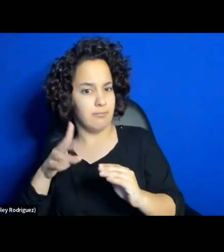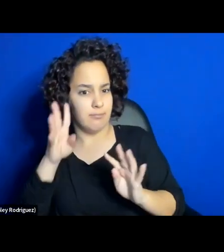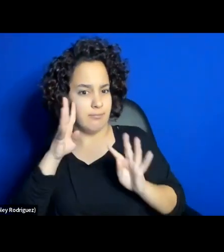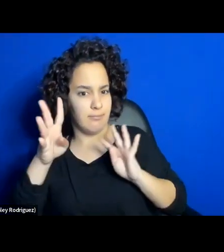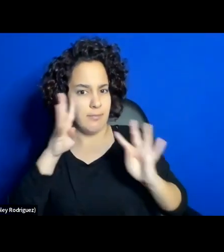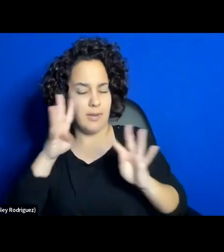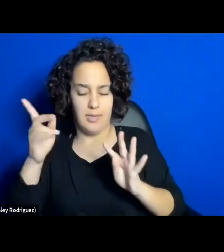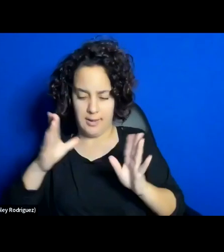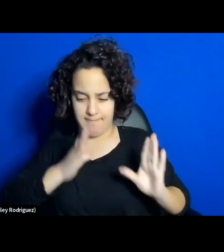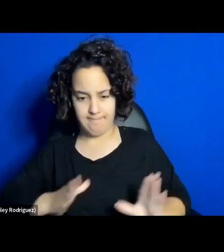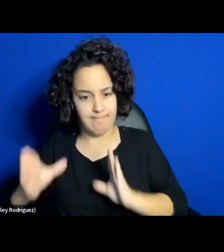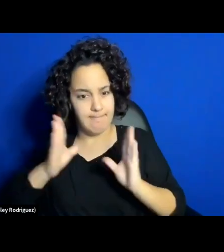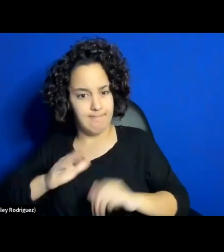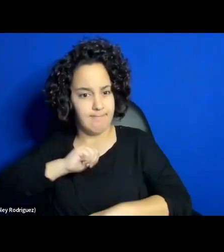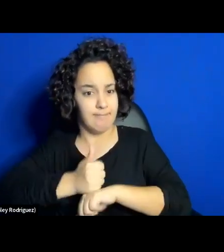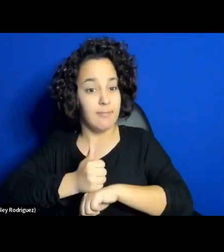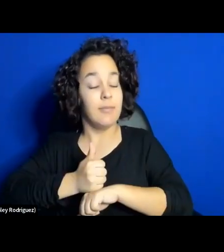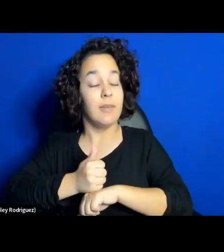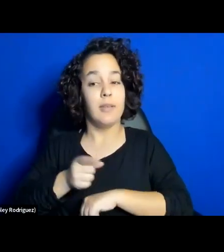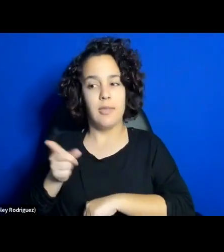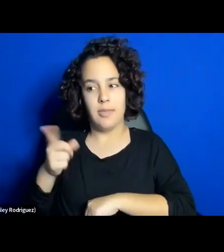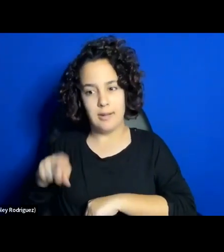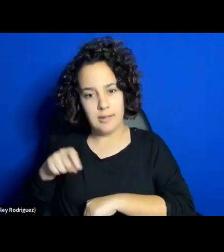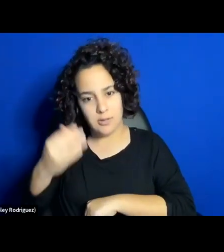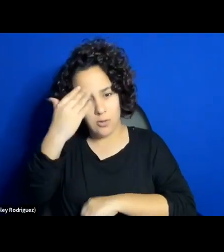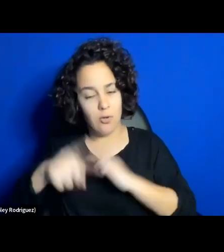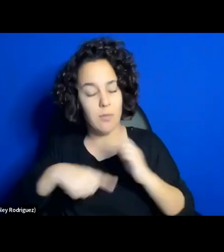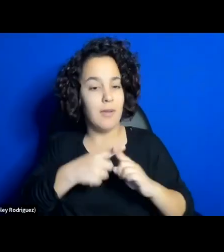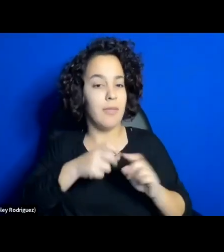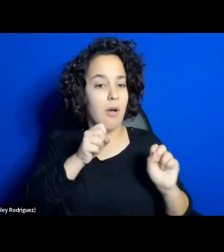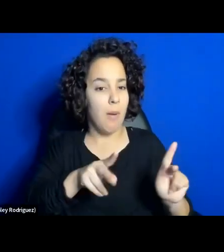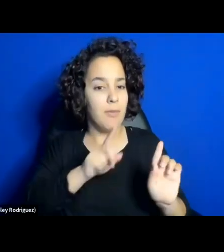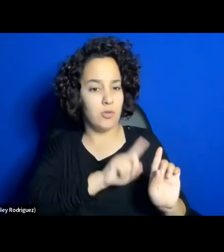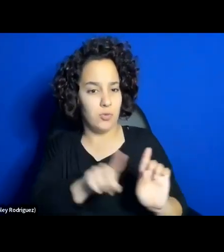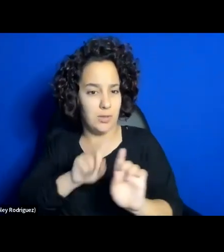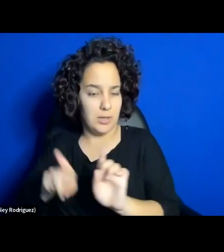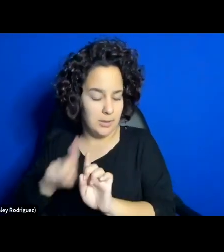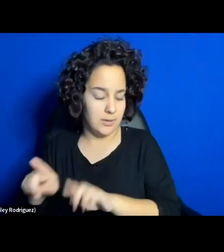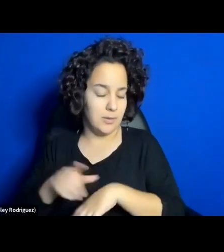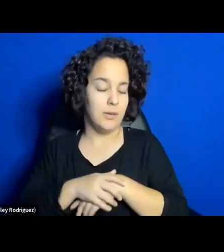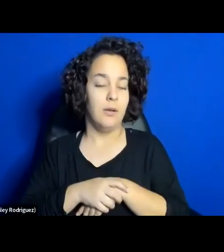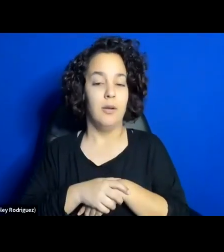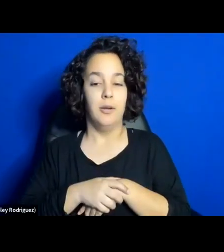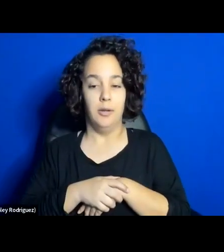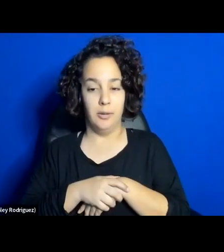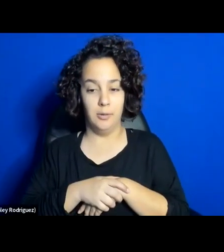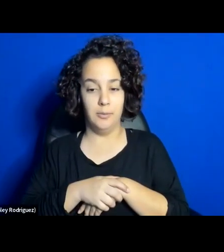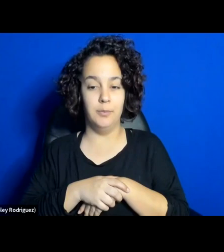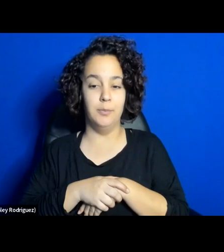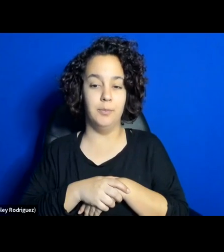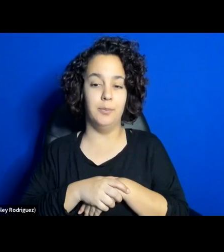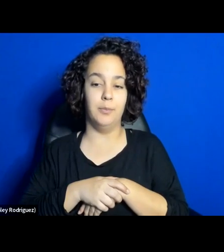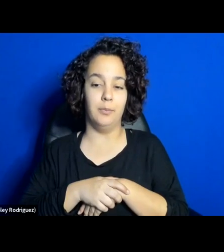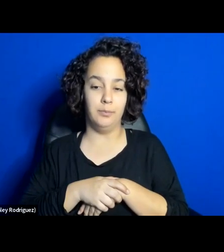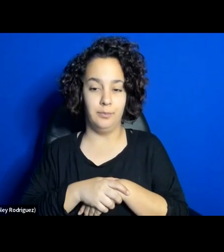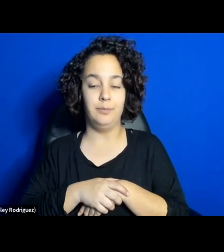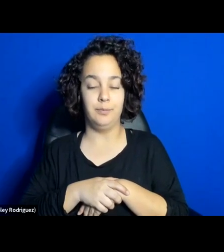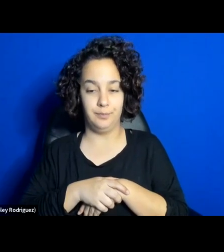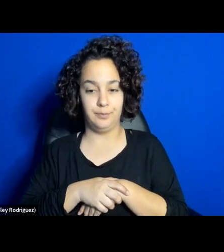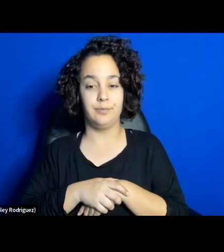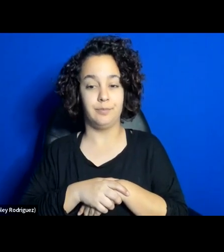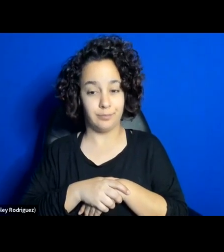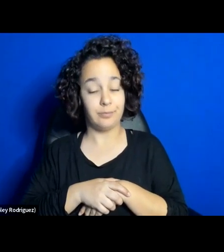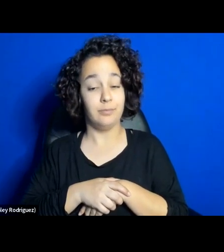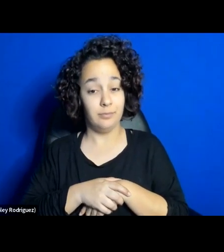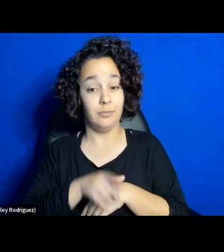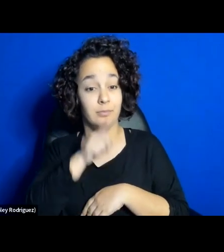learning opportunity, the educational opportunity next to artistic achievements which are